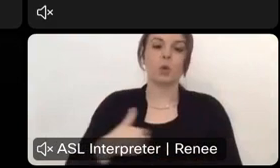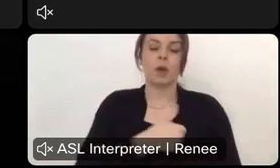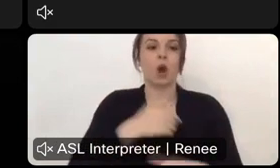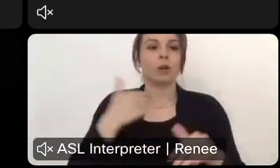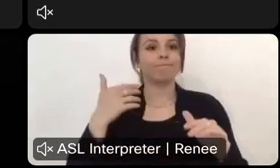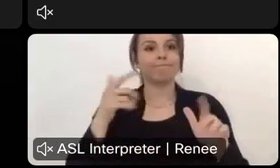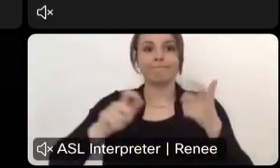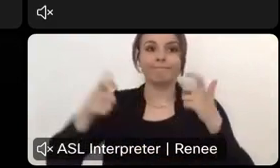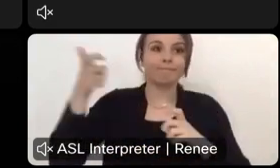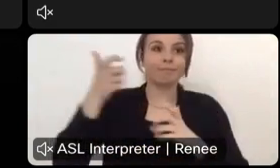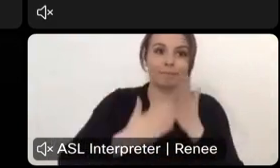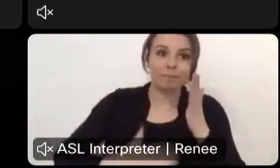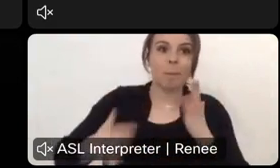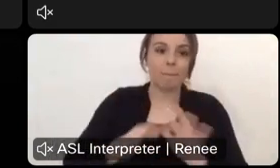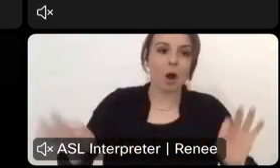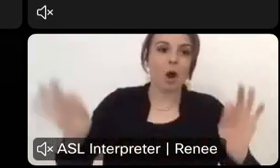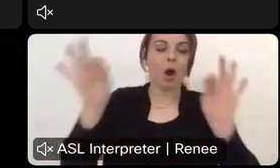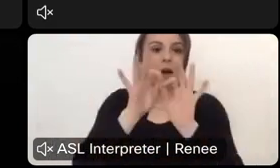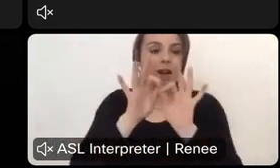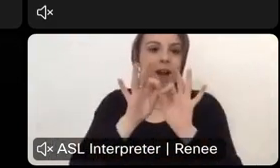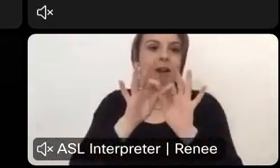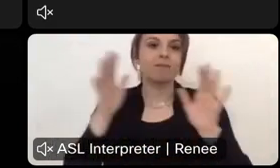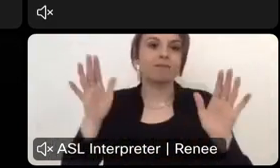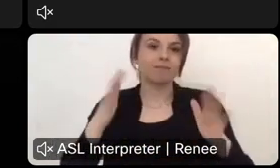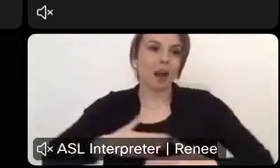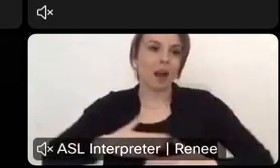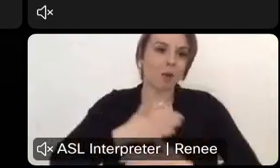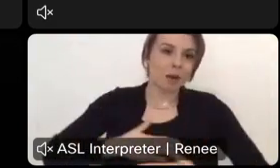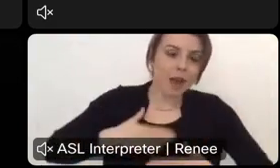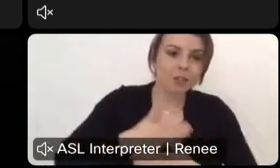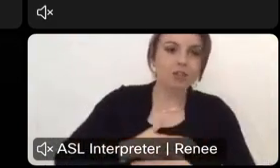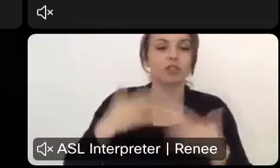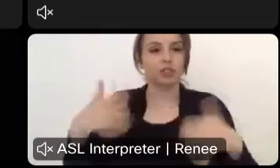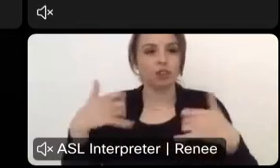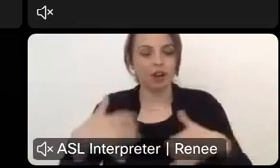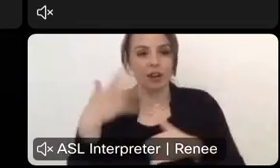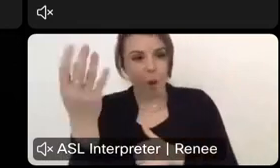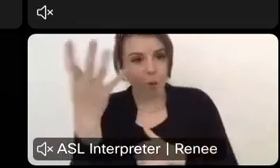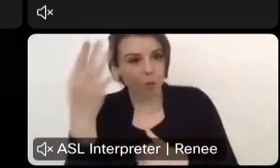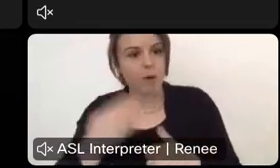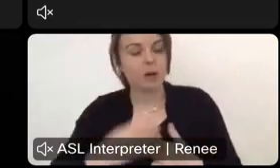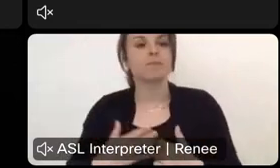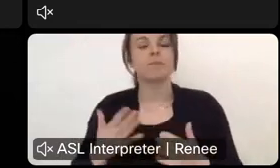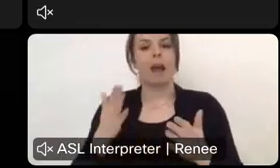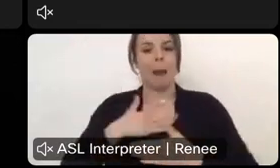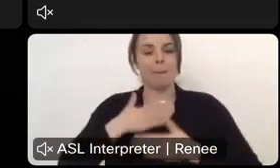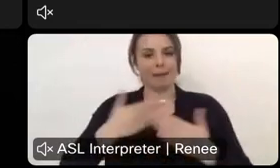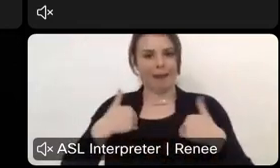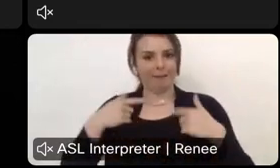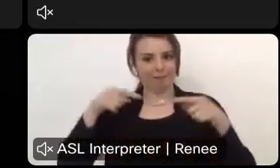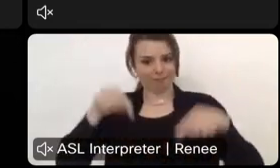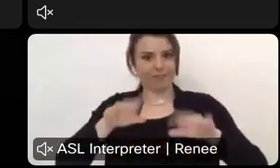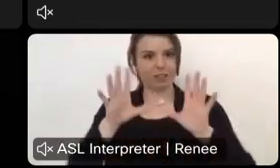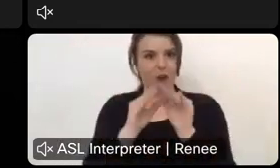and the outdoor recreation economy across our state. And we're happy to be having this conversation and we're really looking forward to getting